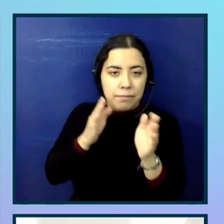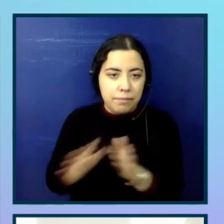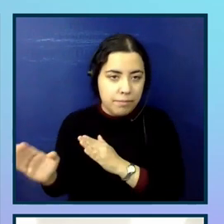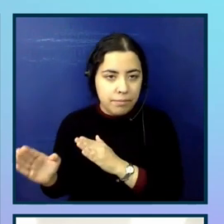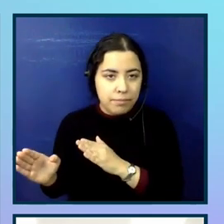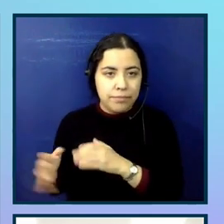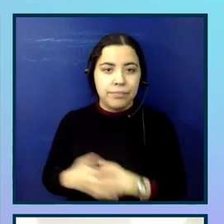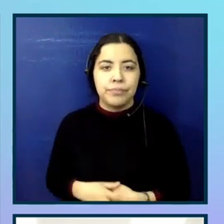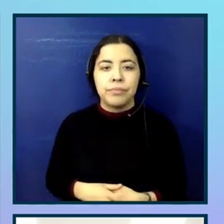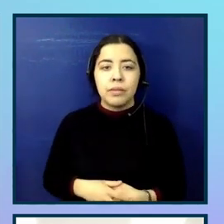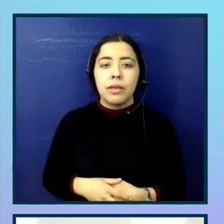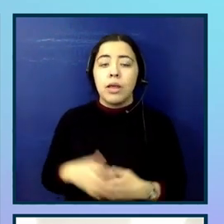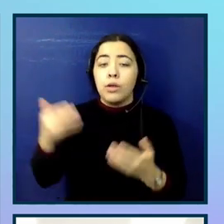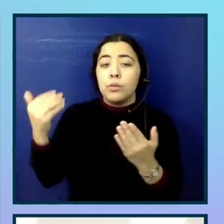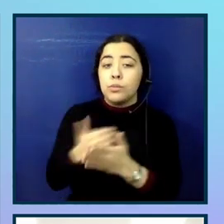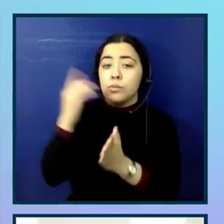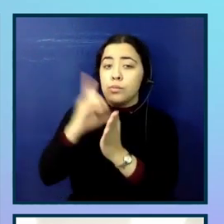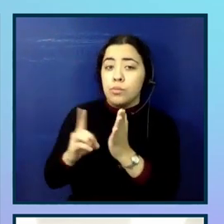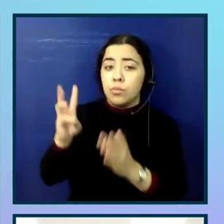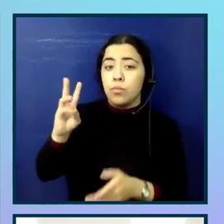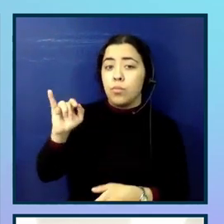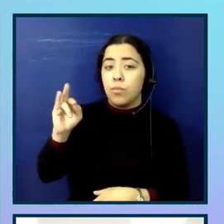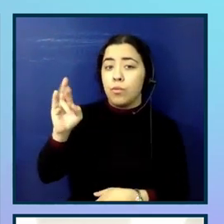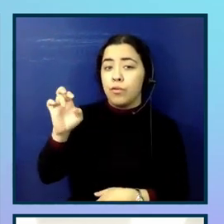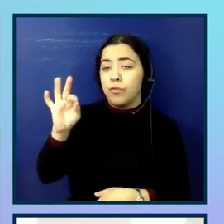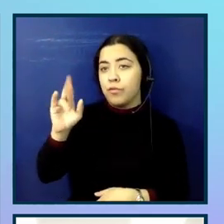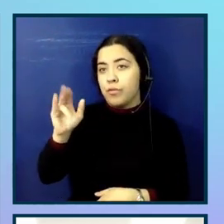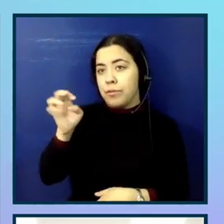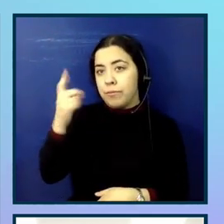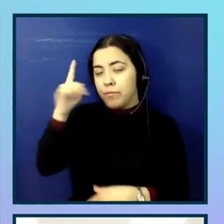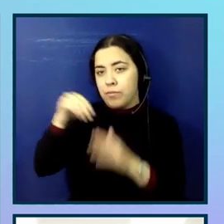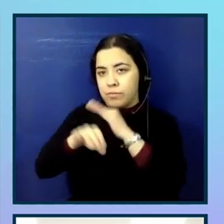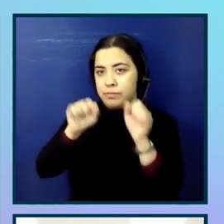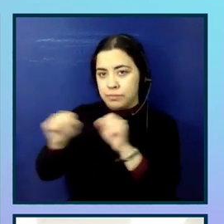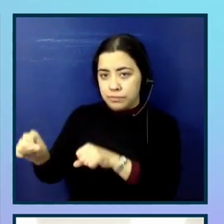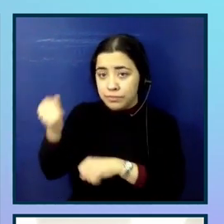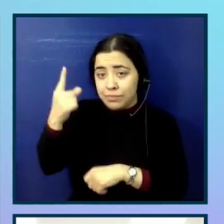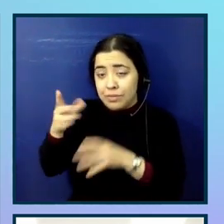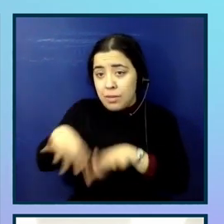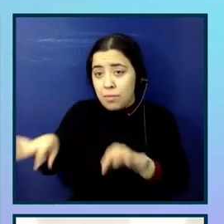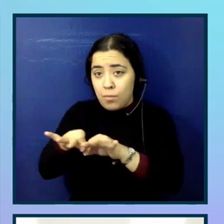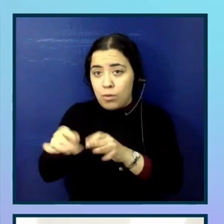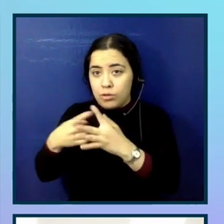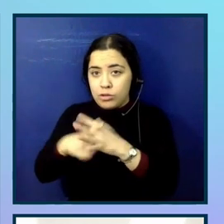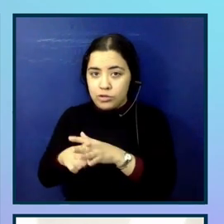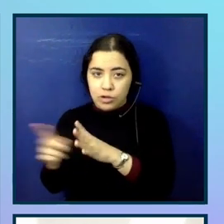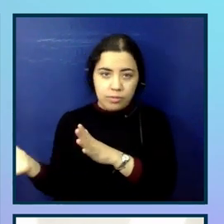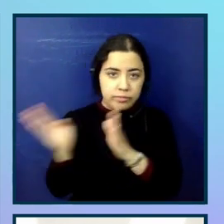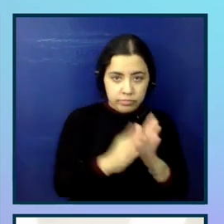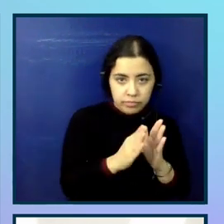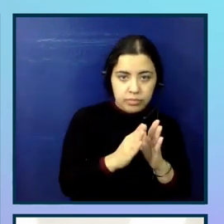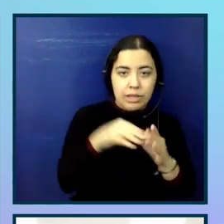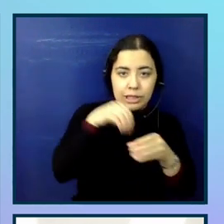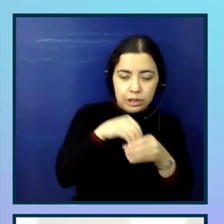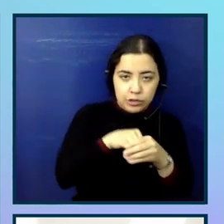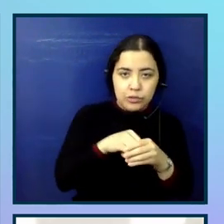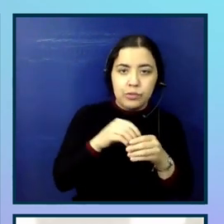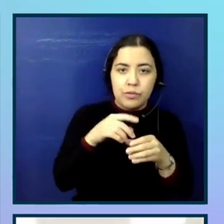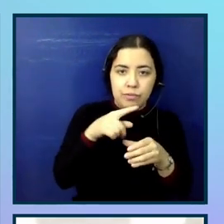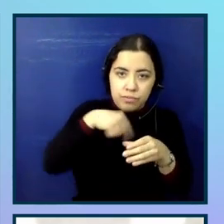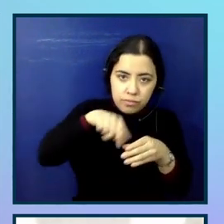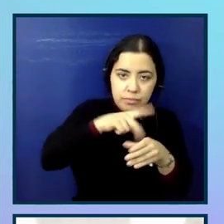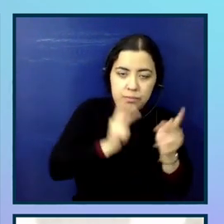accessibility. So we did two things here, because you think it's obviously it's really important to start that shift left. So we wanted to start internally first by implementing